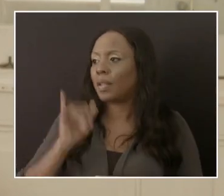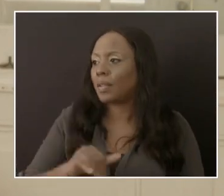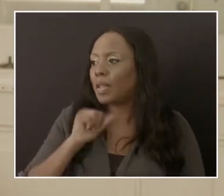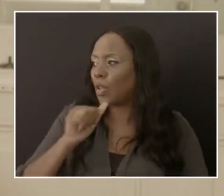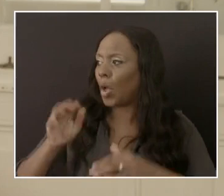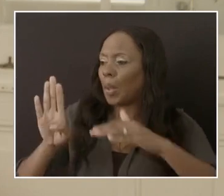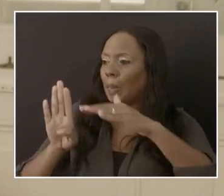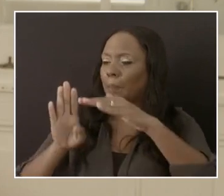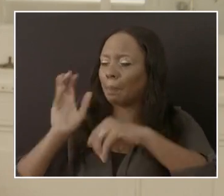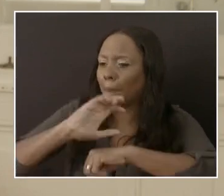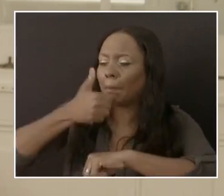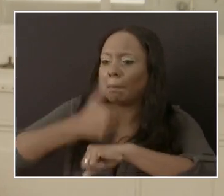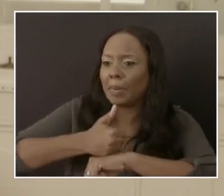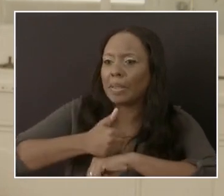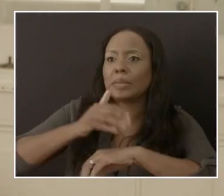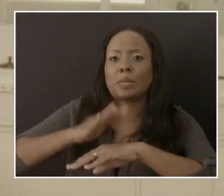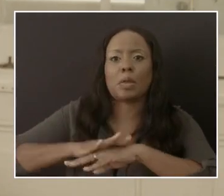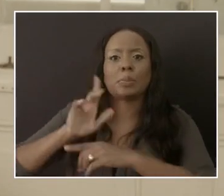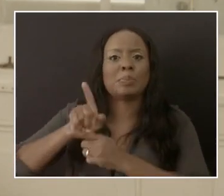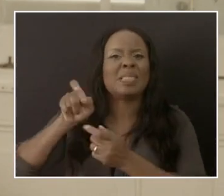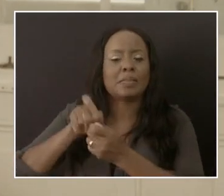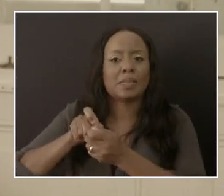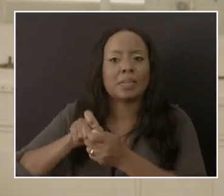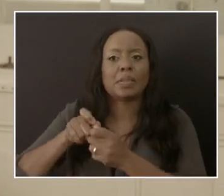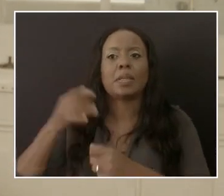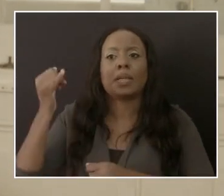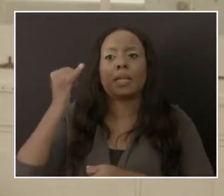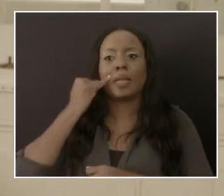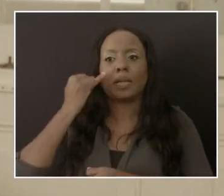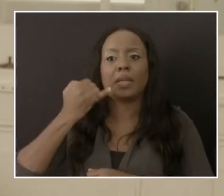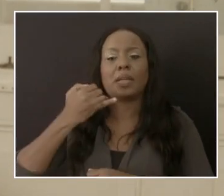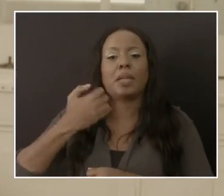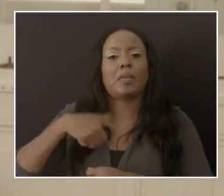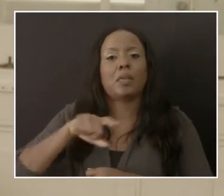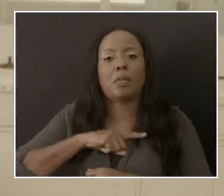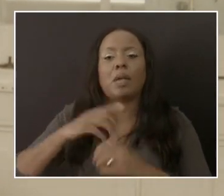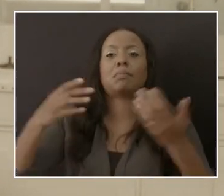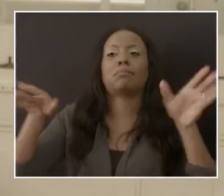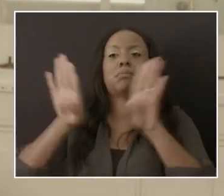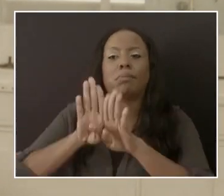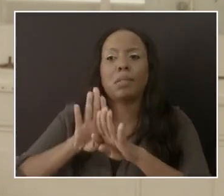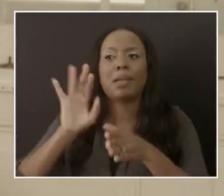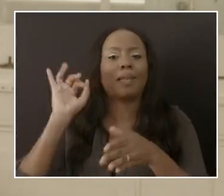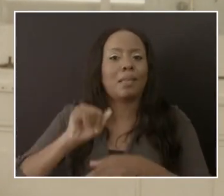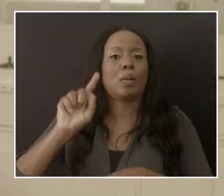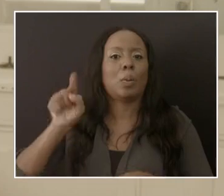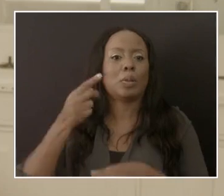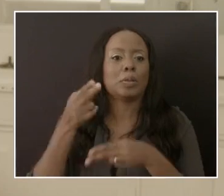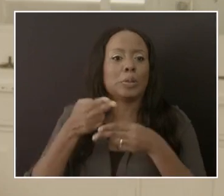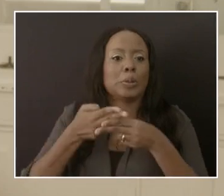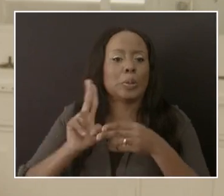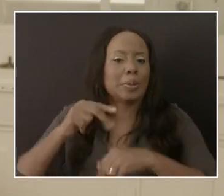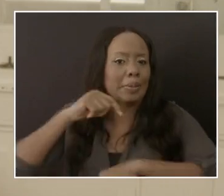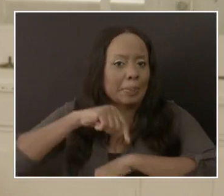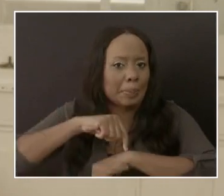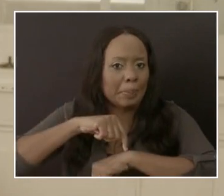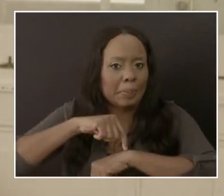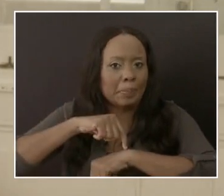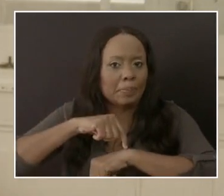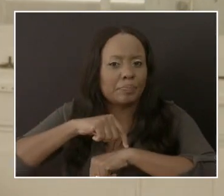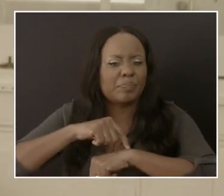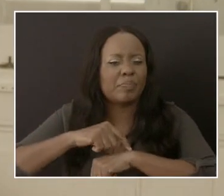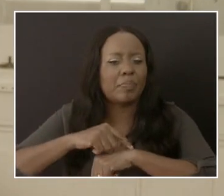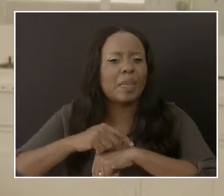The closure of the borders is a temporary measure. Let us look back and see what took